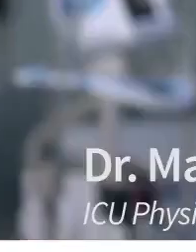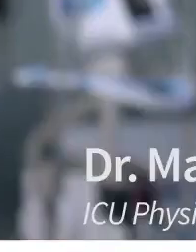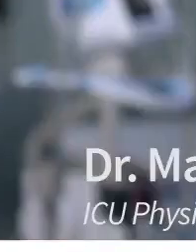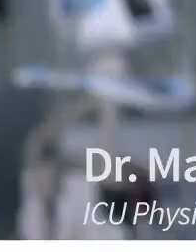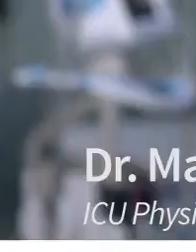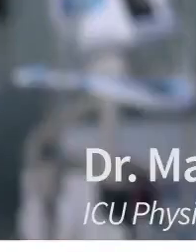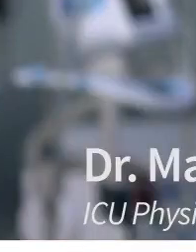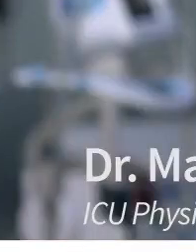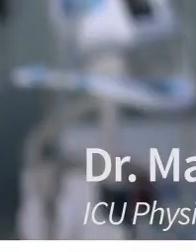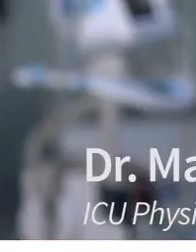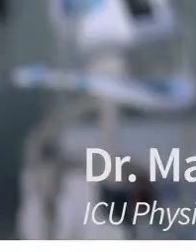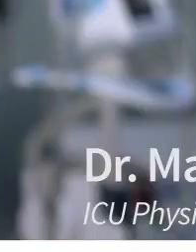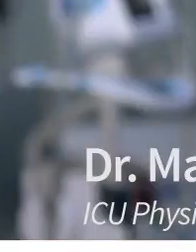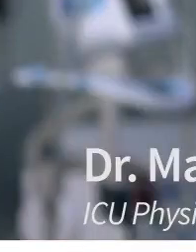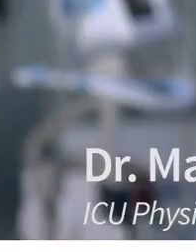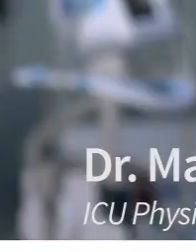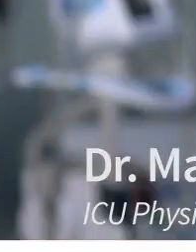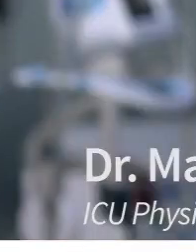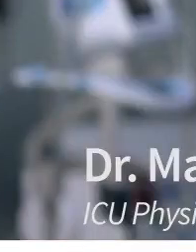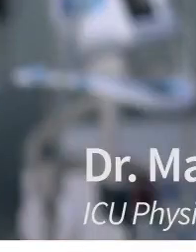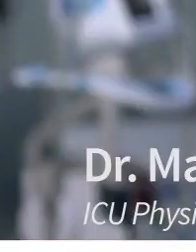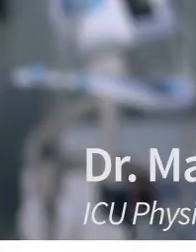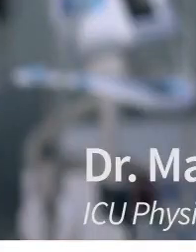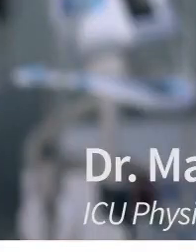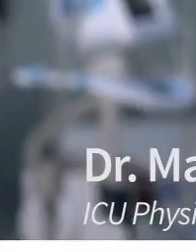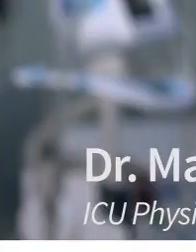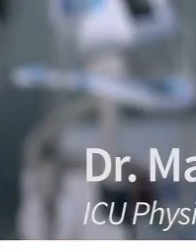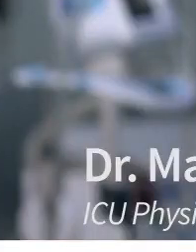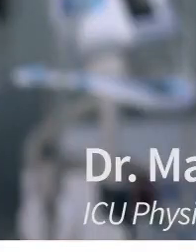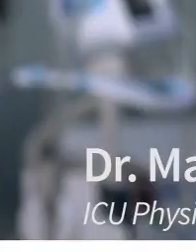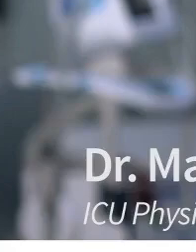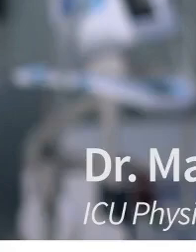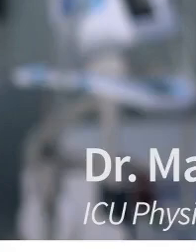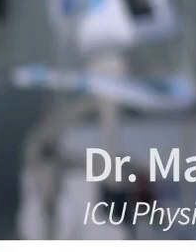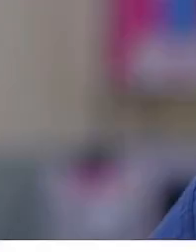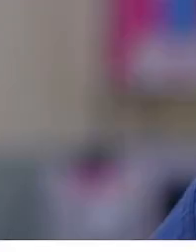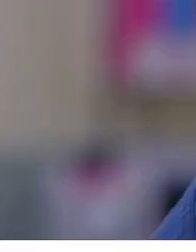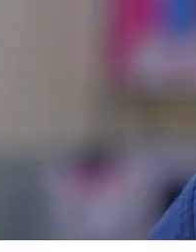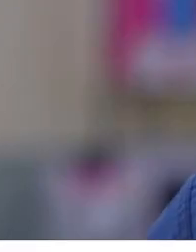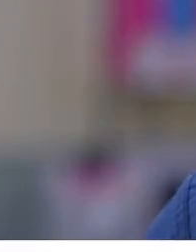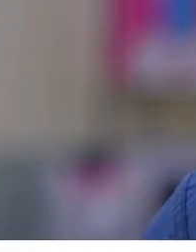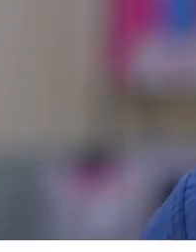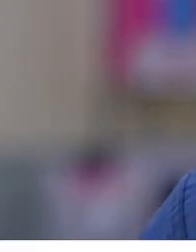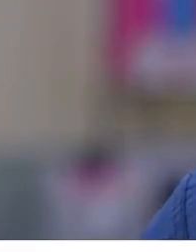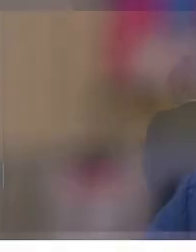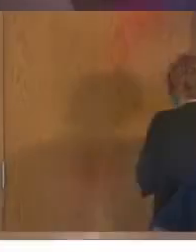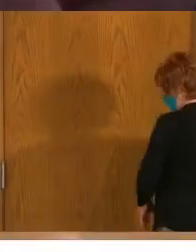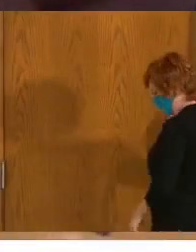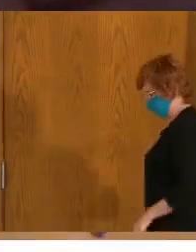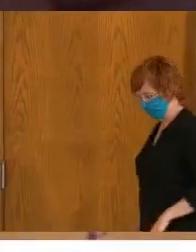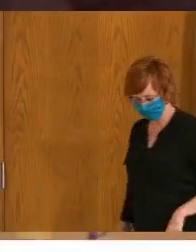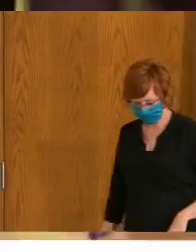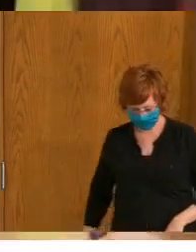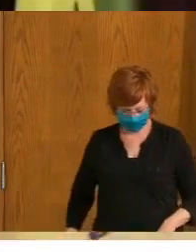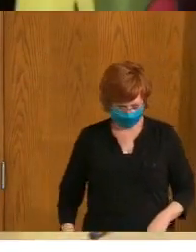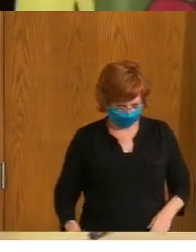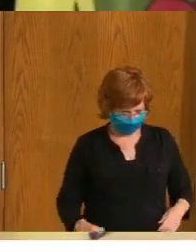walk. And I feel that everyone who is going to receive the vaccine is going to get that feeling. You know, that split-second jab.